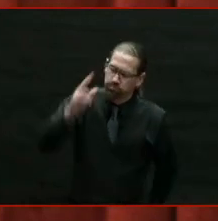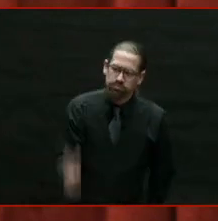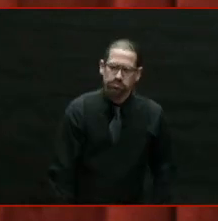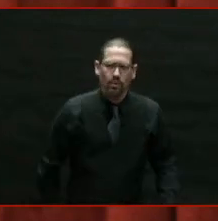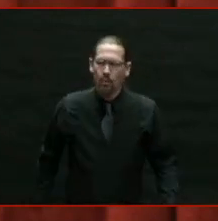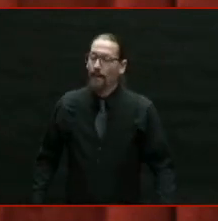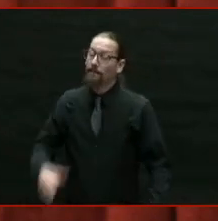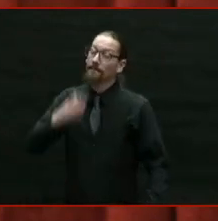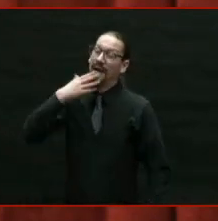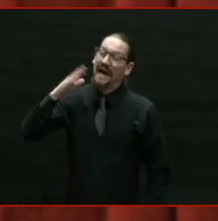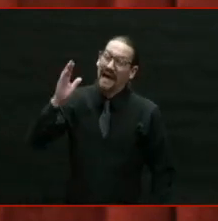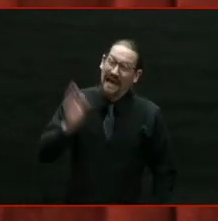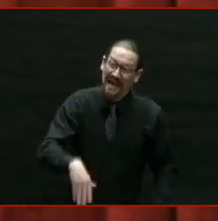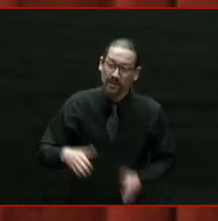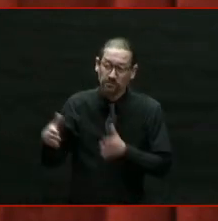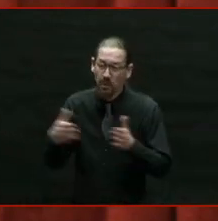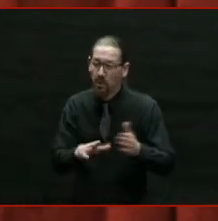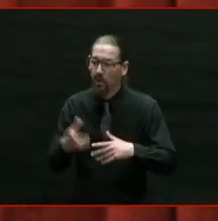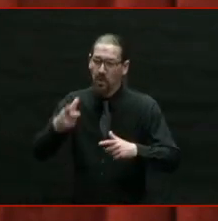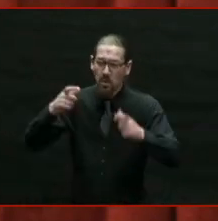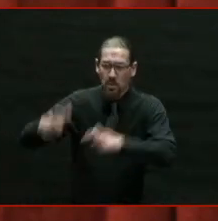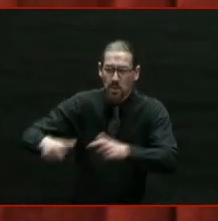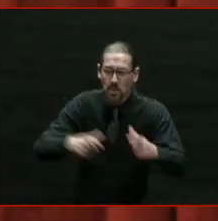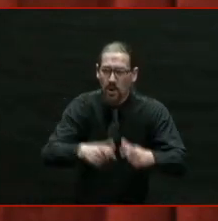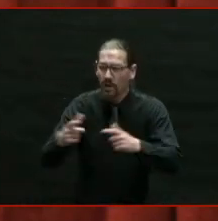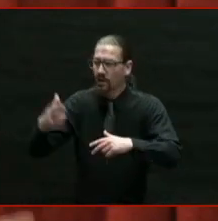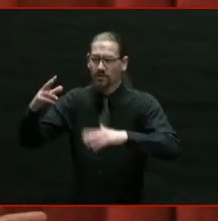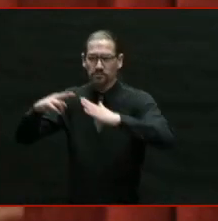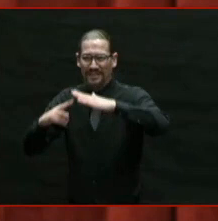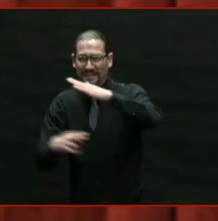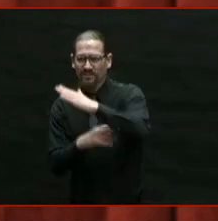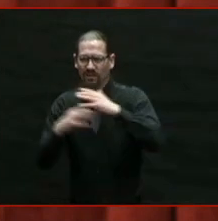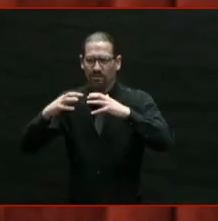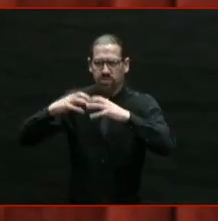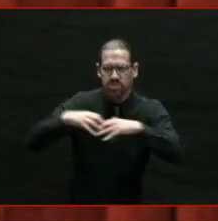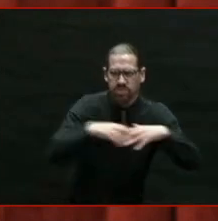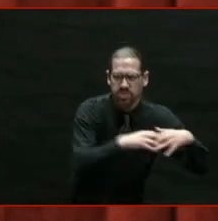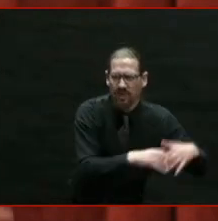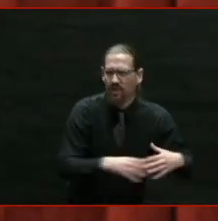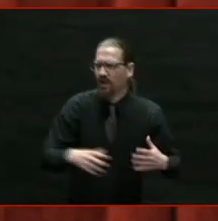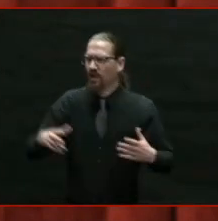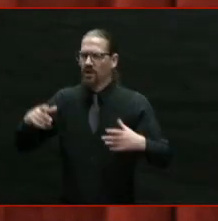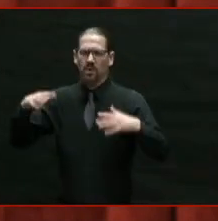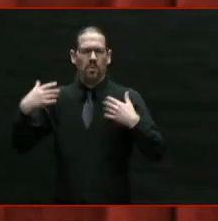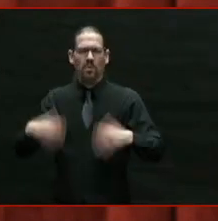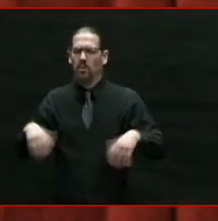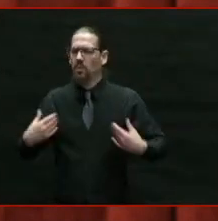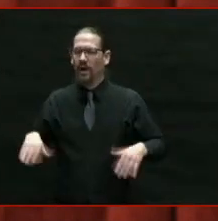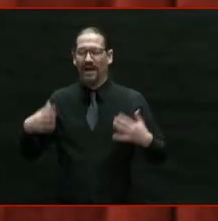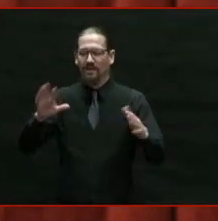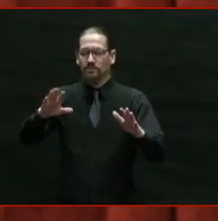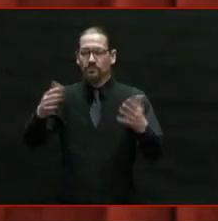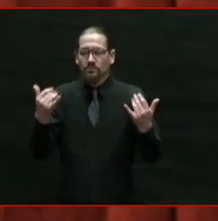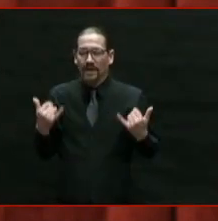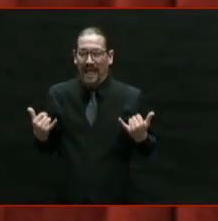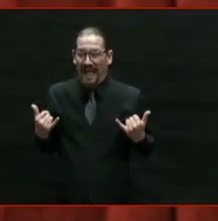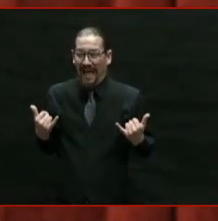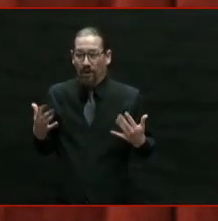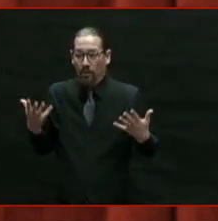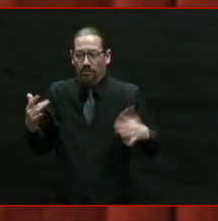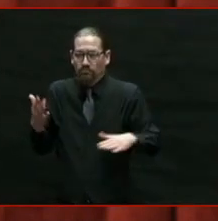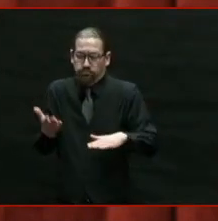than had ever before. And by the way, in the process, we've created thousands of good-paying